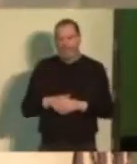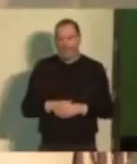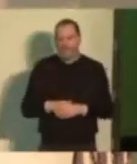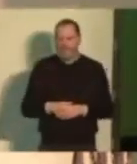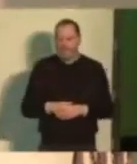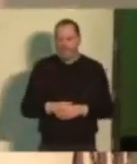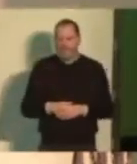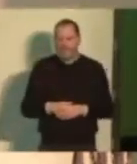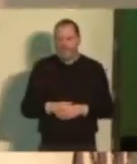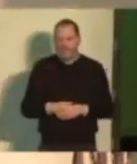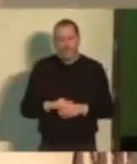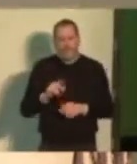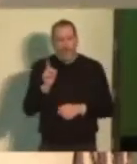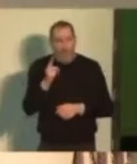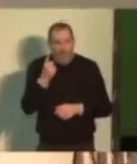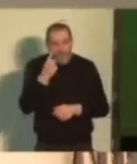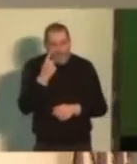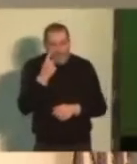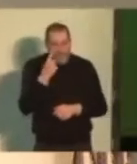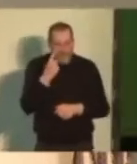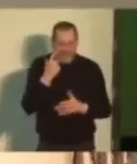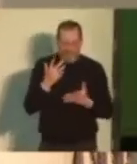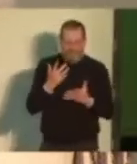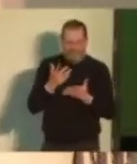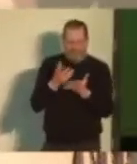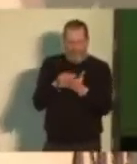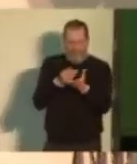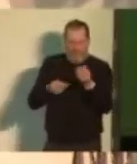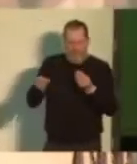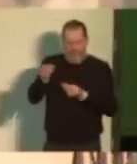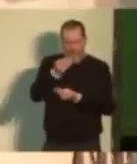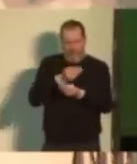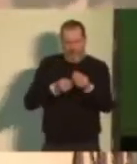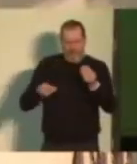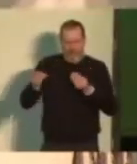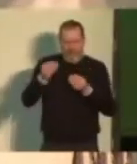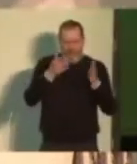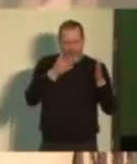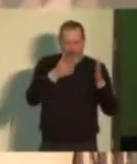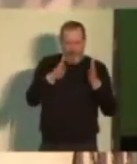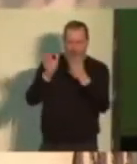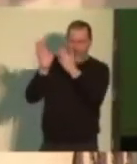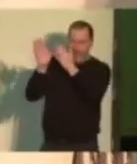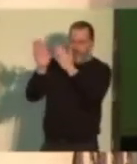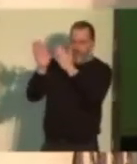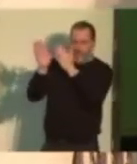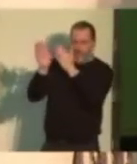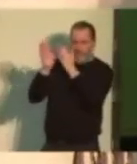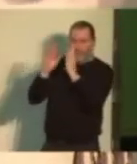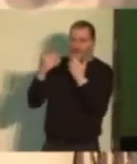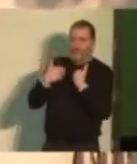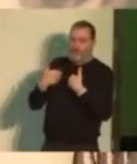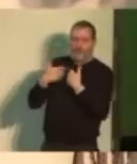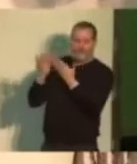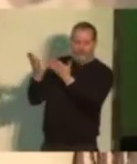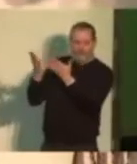we have seen is a massive distribution of wealth going in exactly the wrong way.